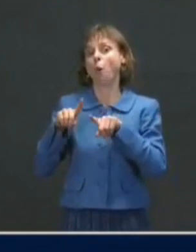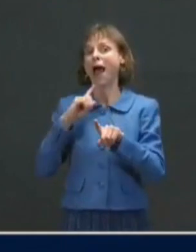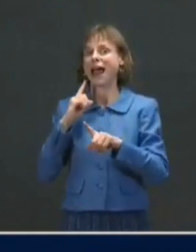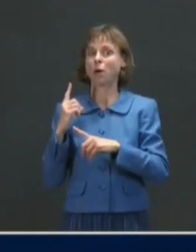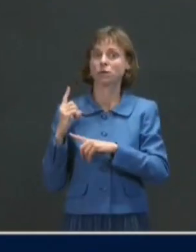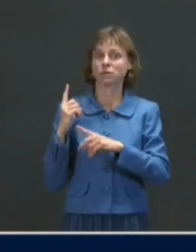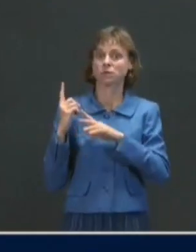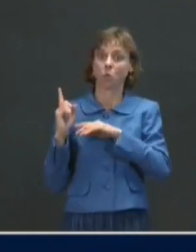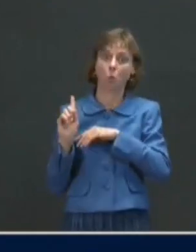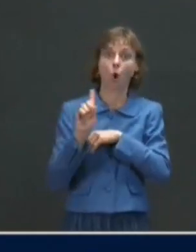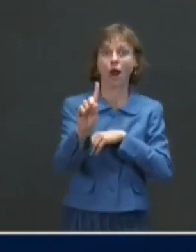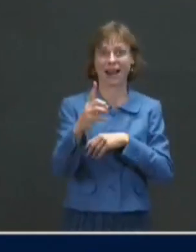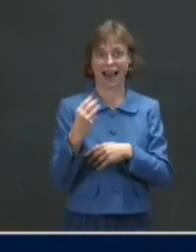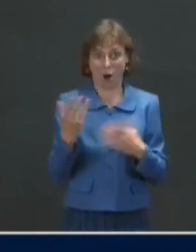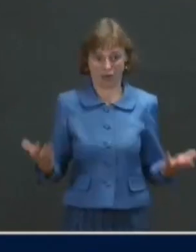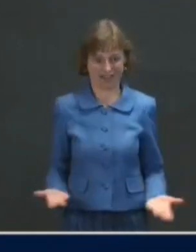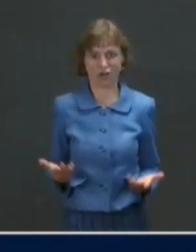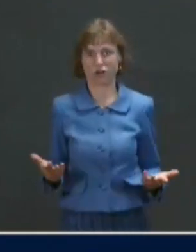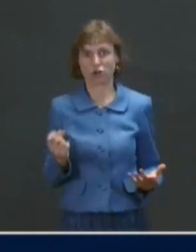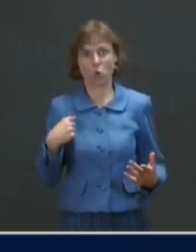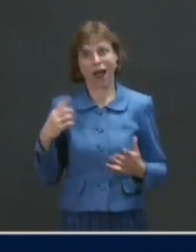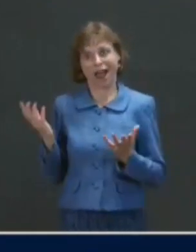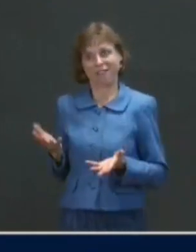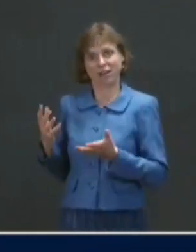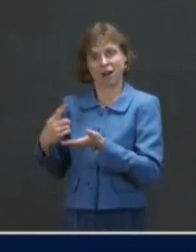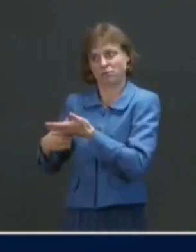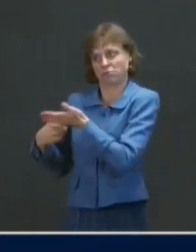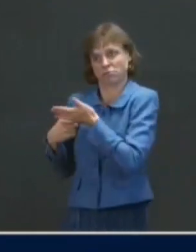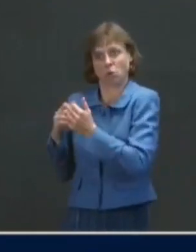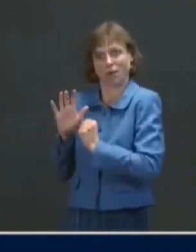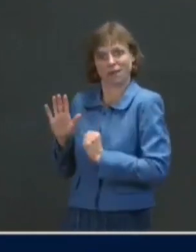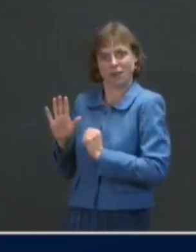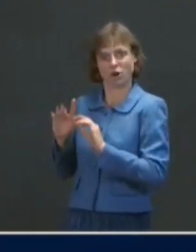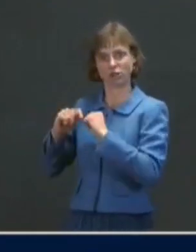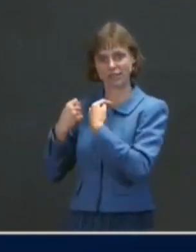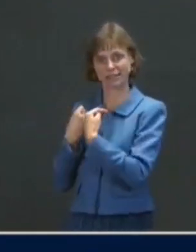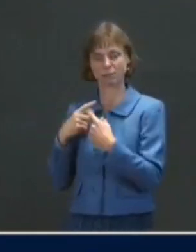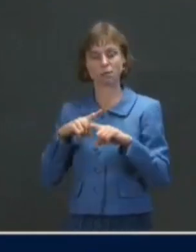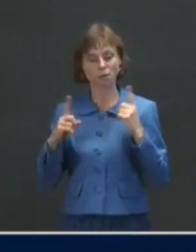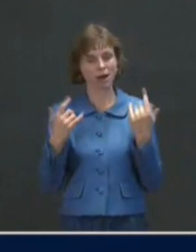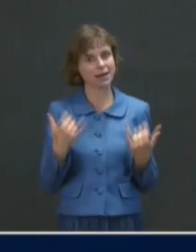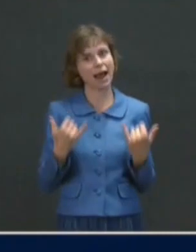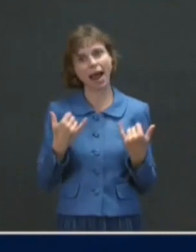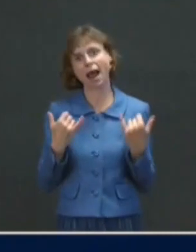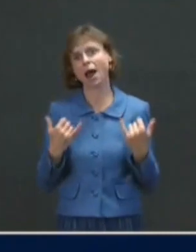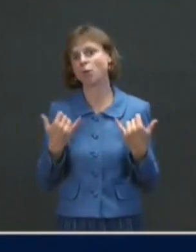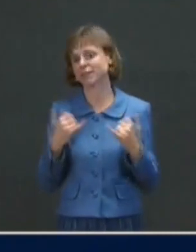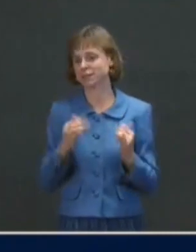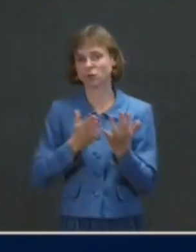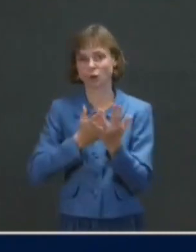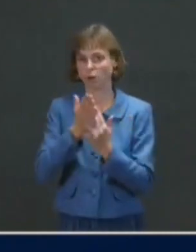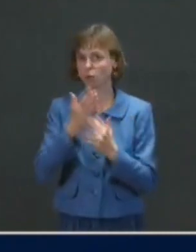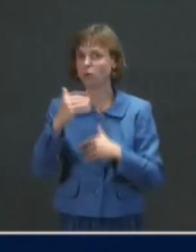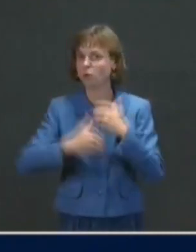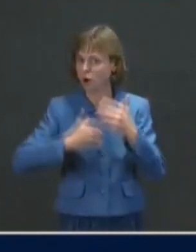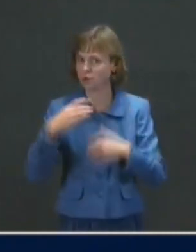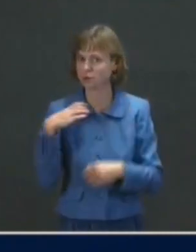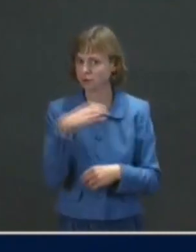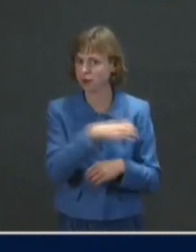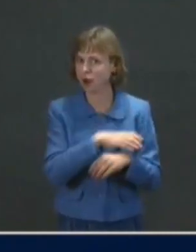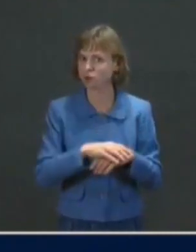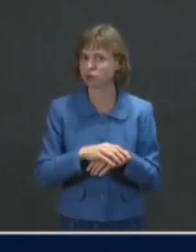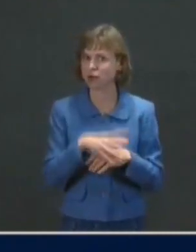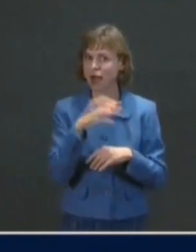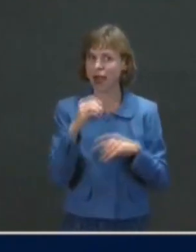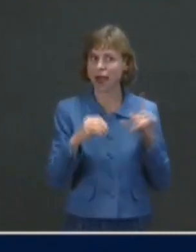team about that specifically. And at this point in time, it's still working its way through the process in Congress, and the parliamentarian